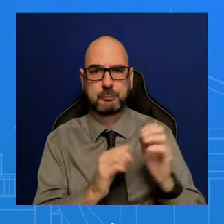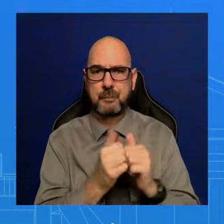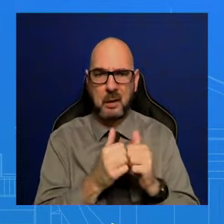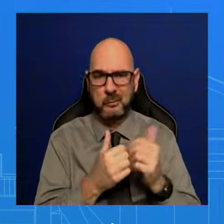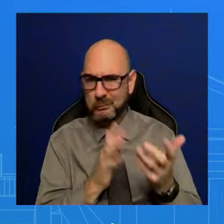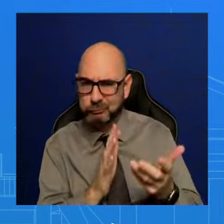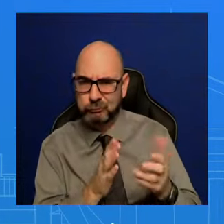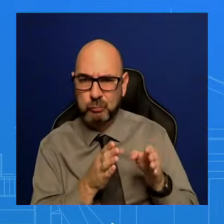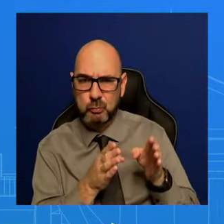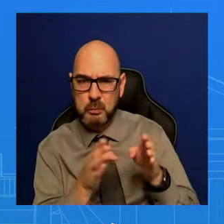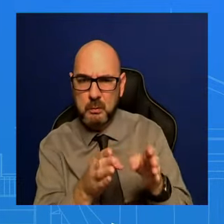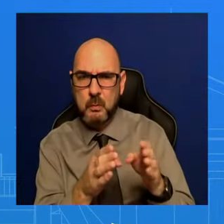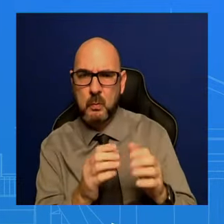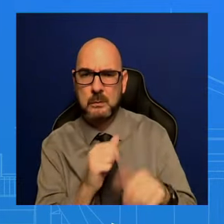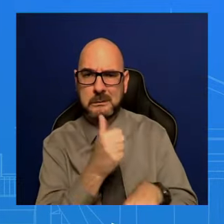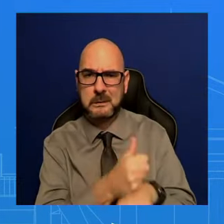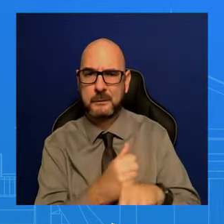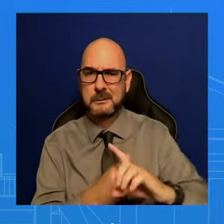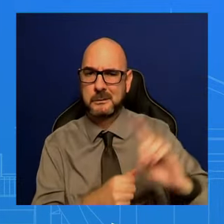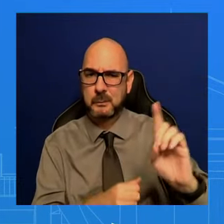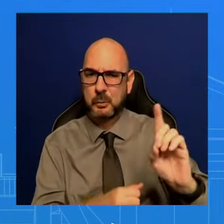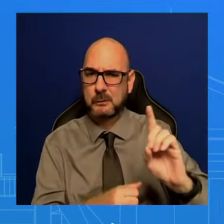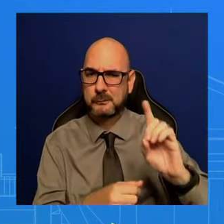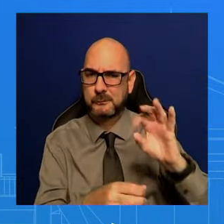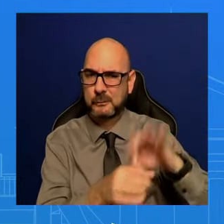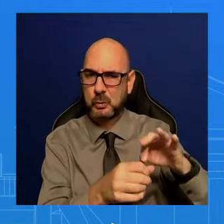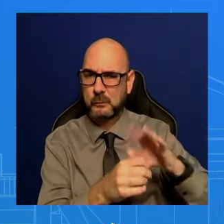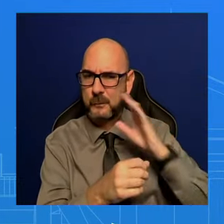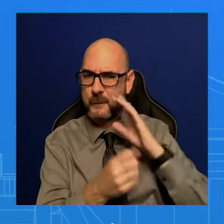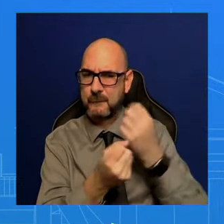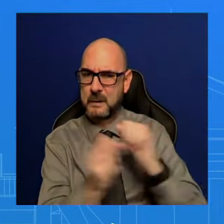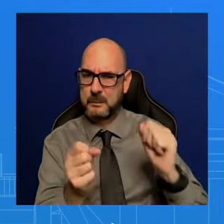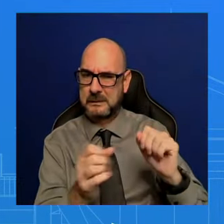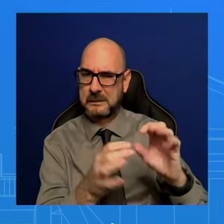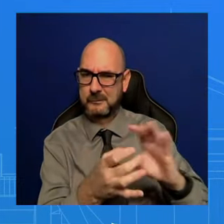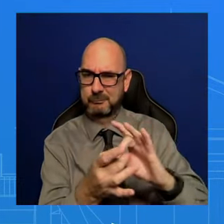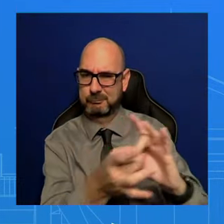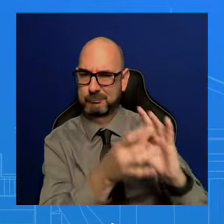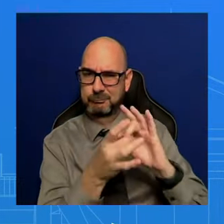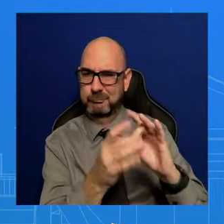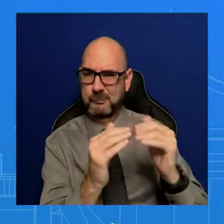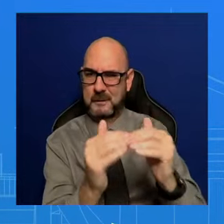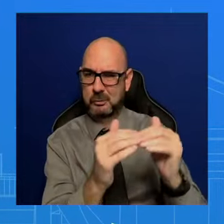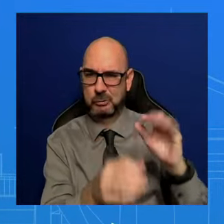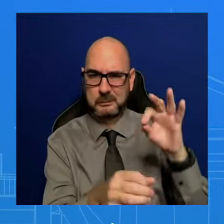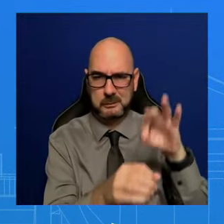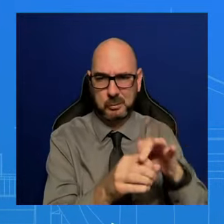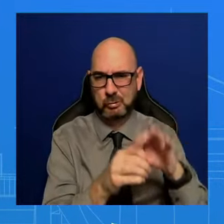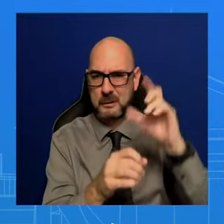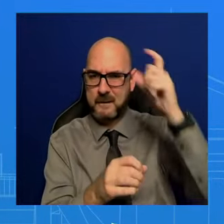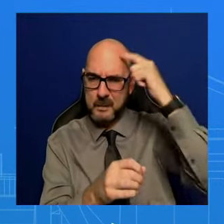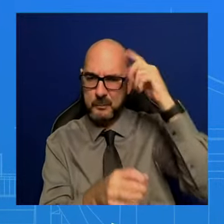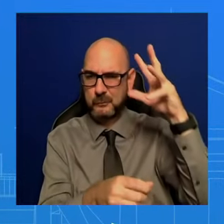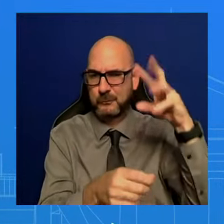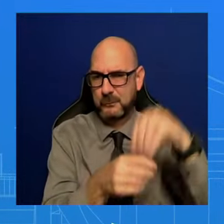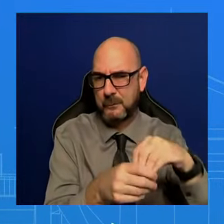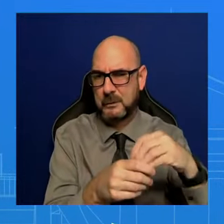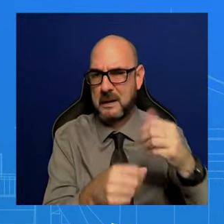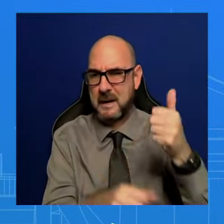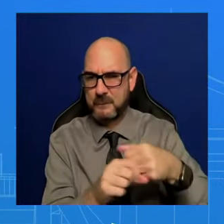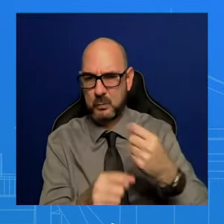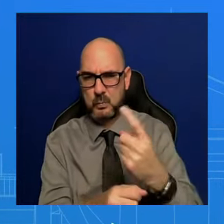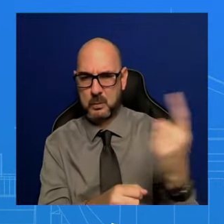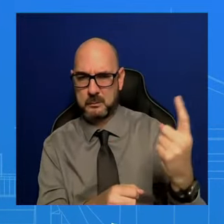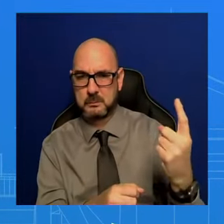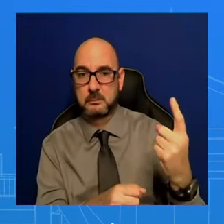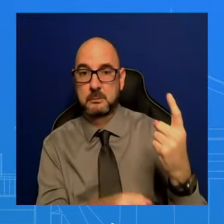through free and fair elections. That's been our message. Inclusive governance and power sharing. That's what we want to see. And we want to give